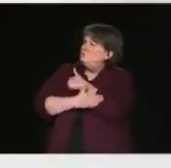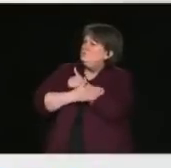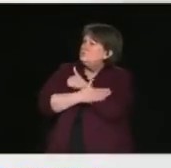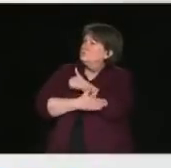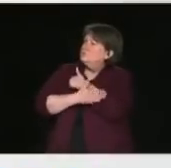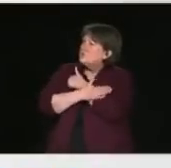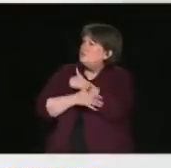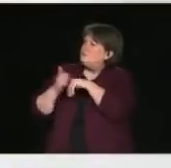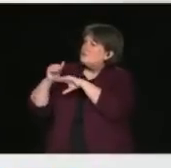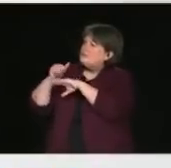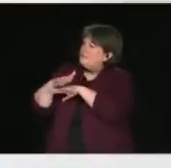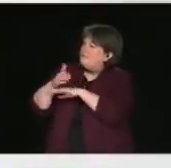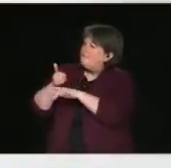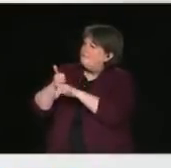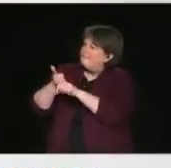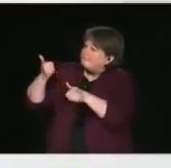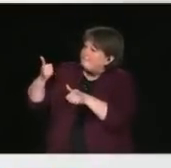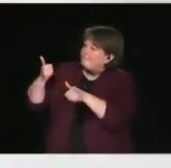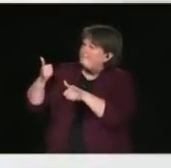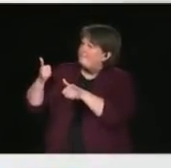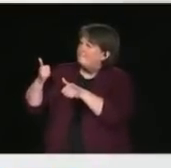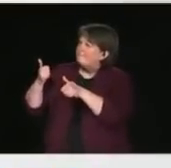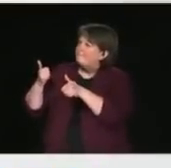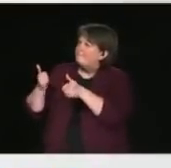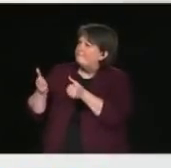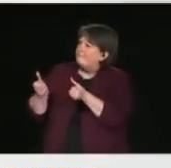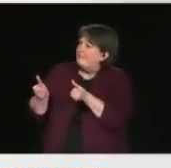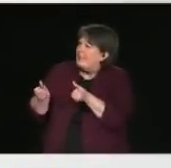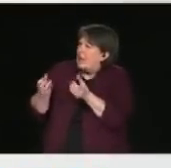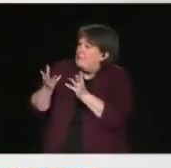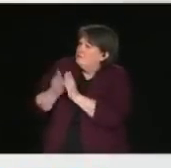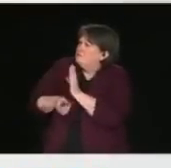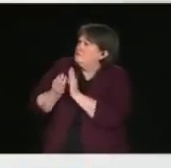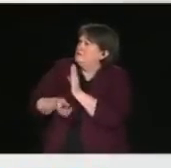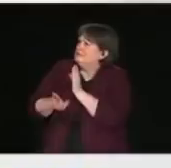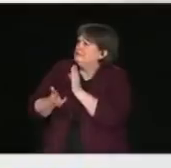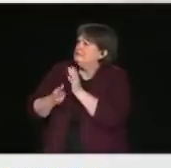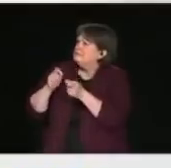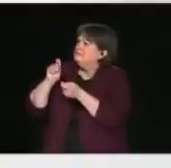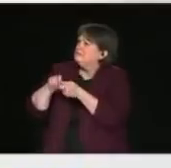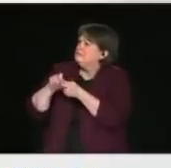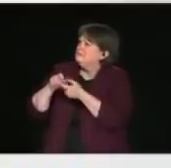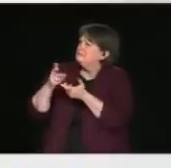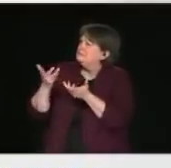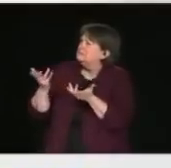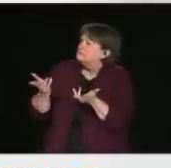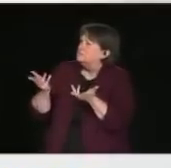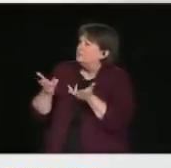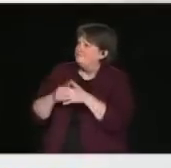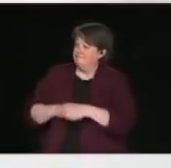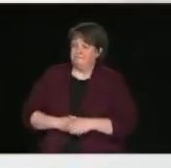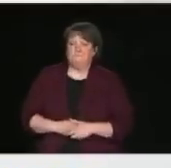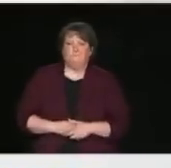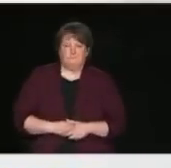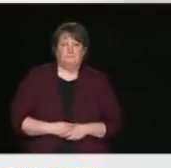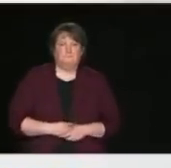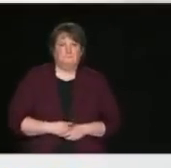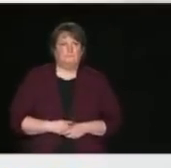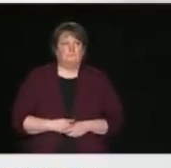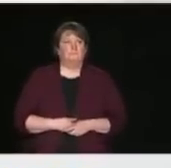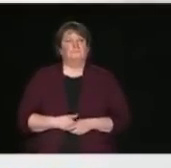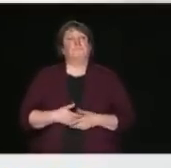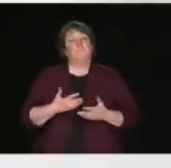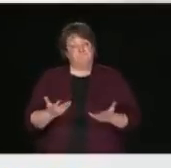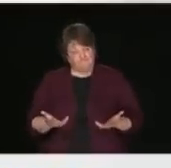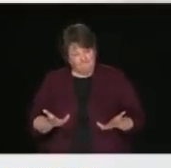exactly how much stuff has been missing from the shipments that have arrived in recent days? Look, as Minister Haidu,